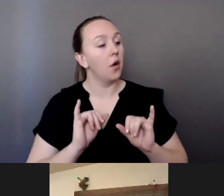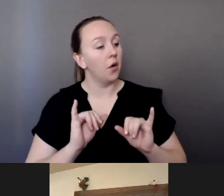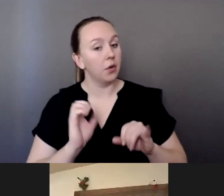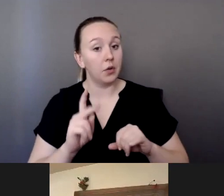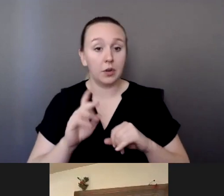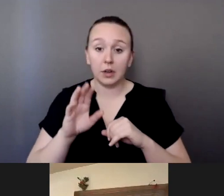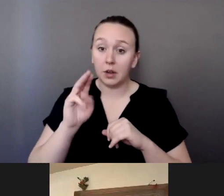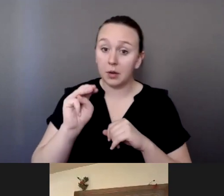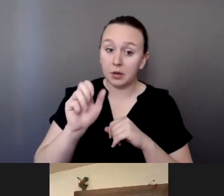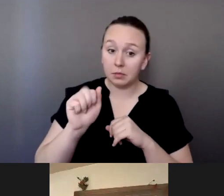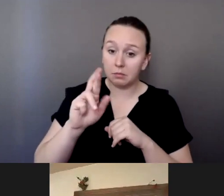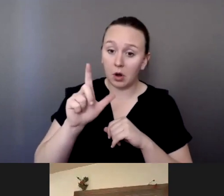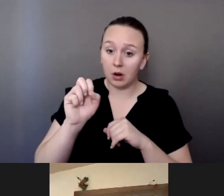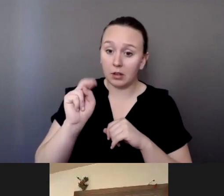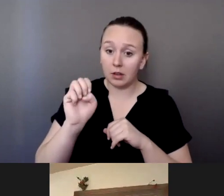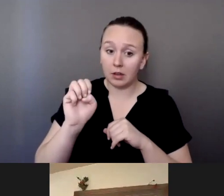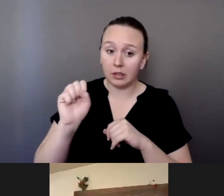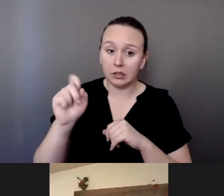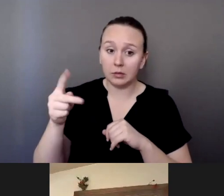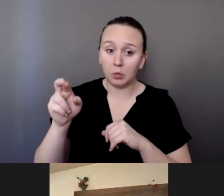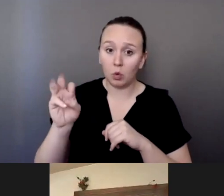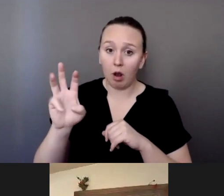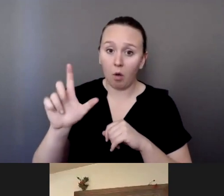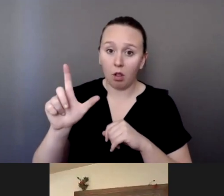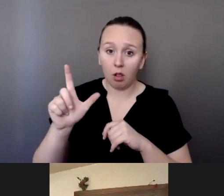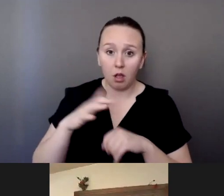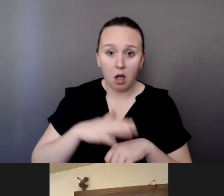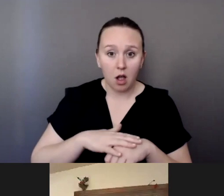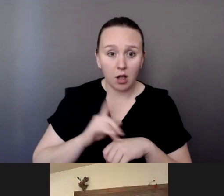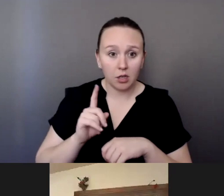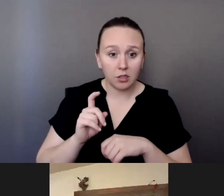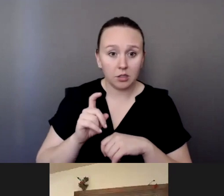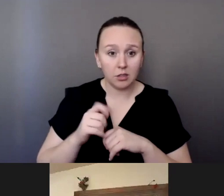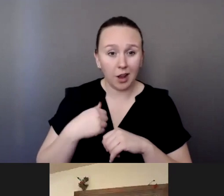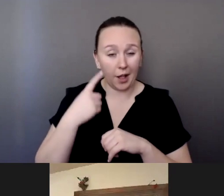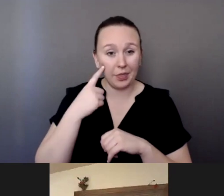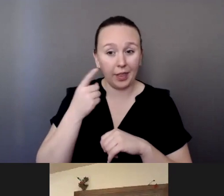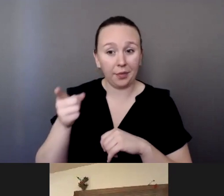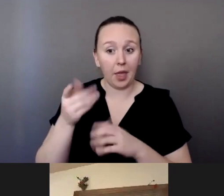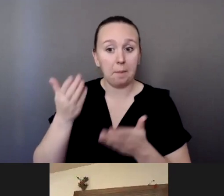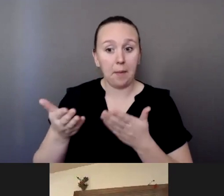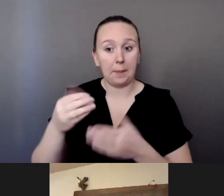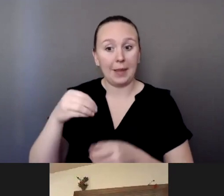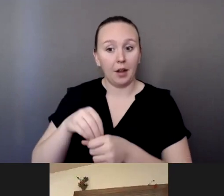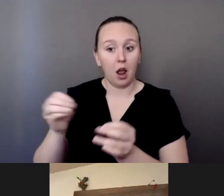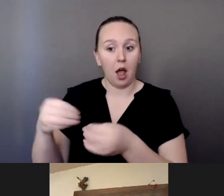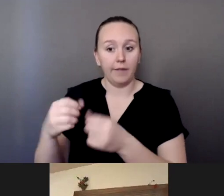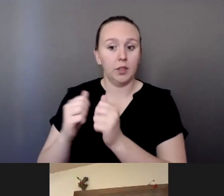it's Marlene Sproul on. Um, I think they might be in the office together.